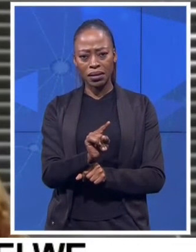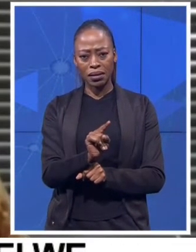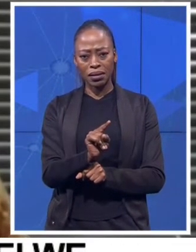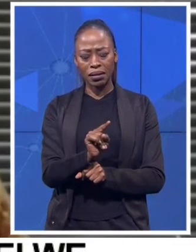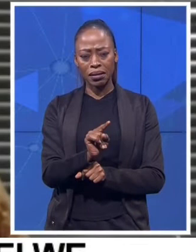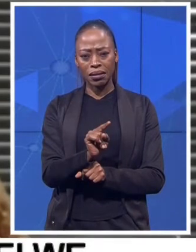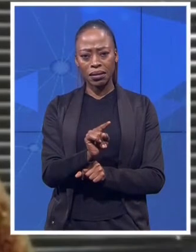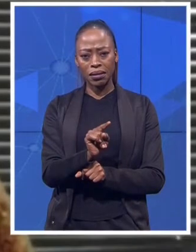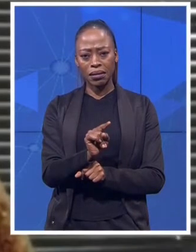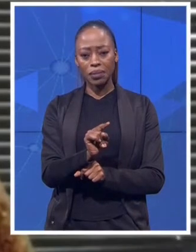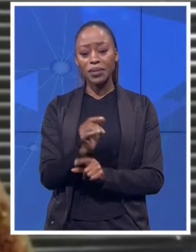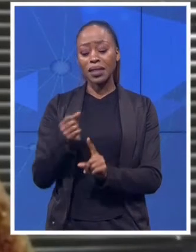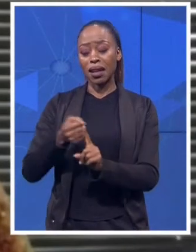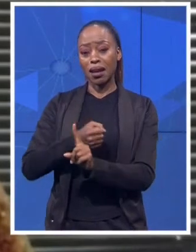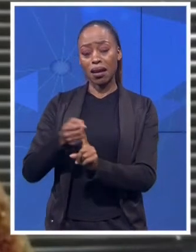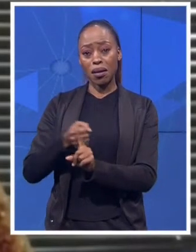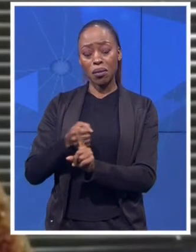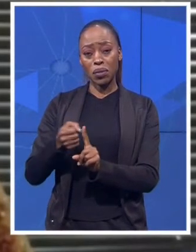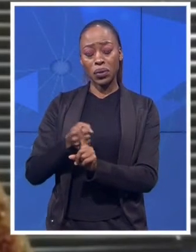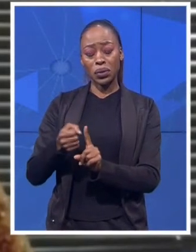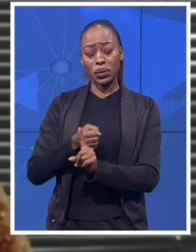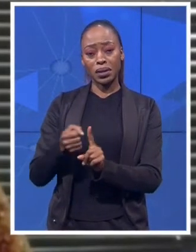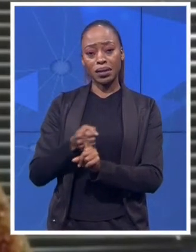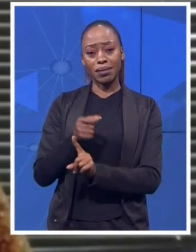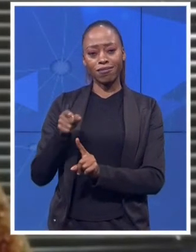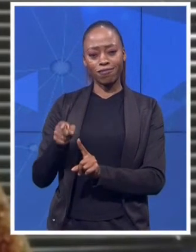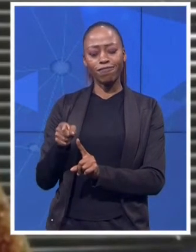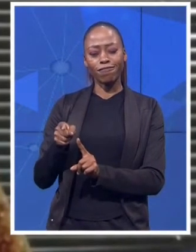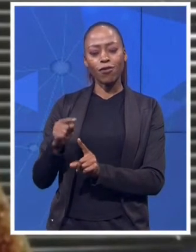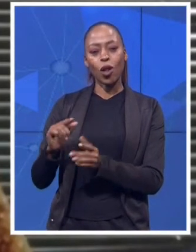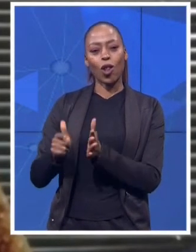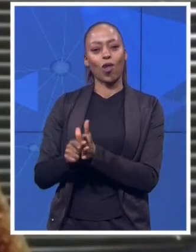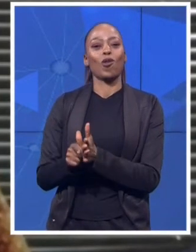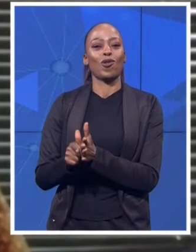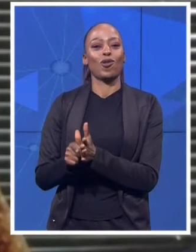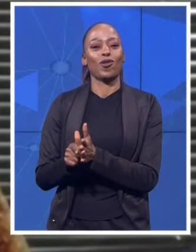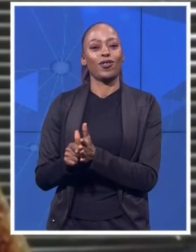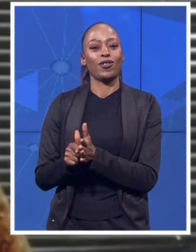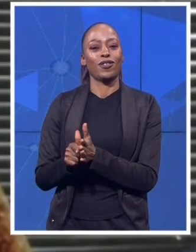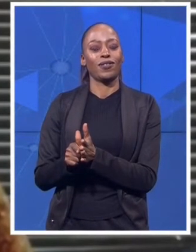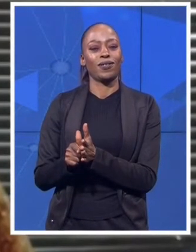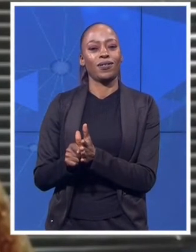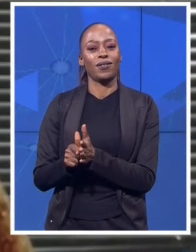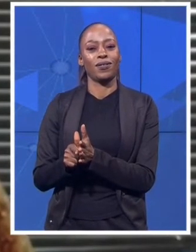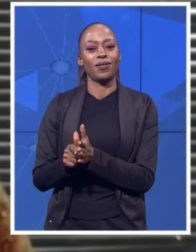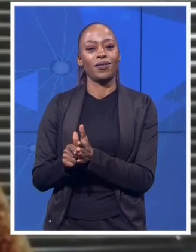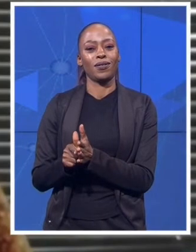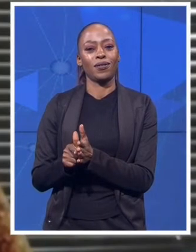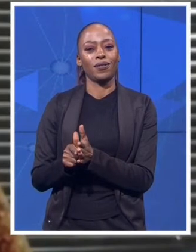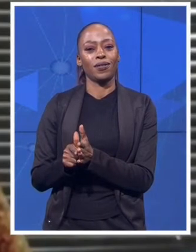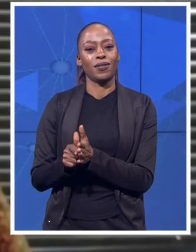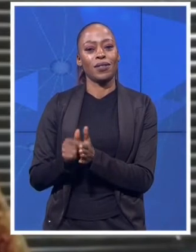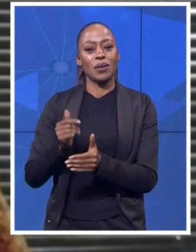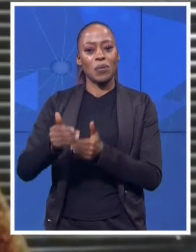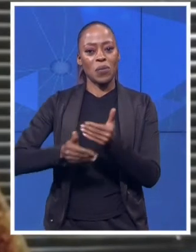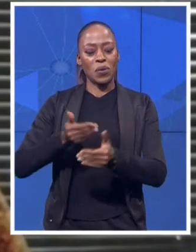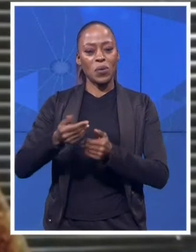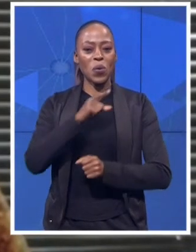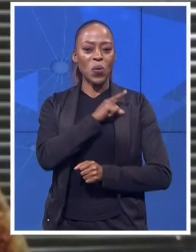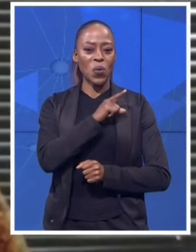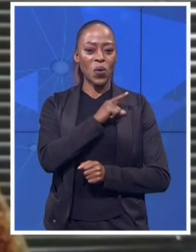the judicial processes in an attempt to